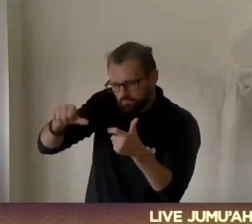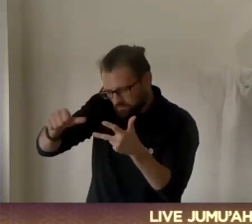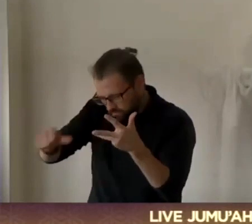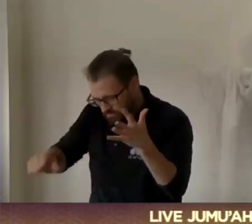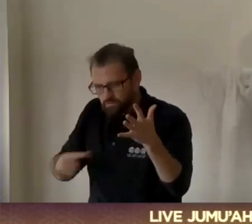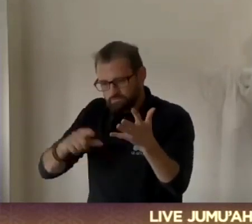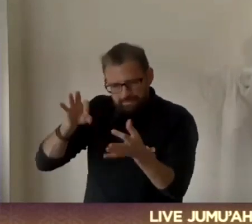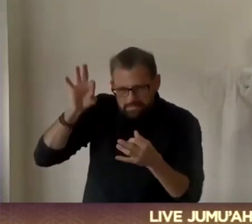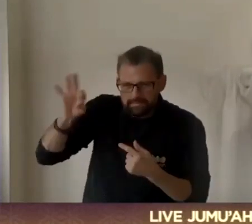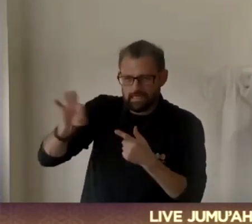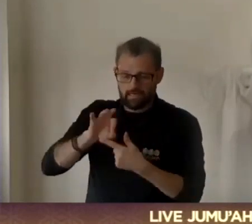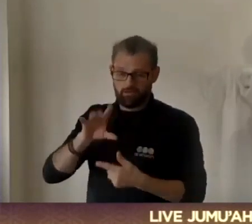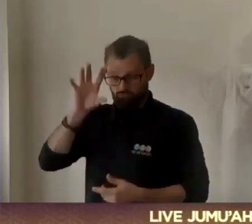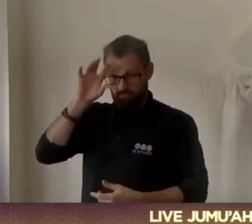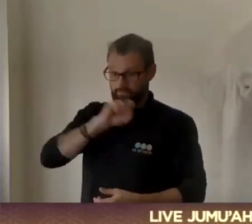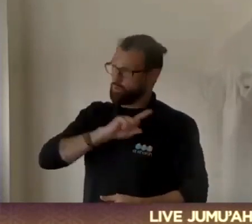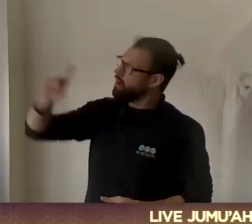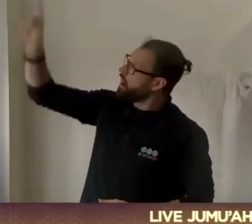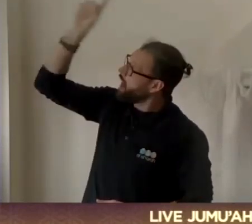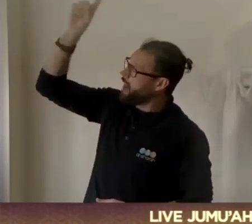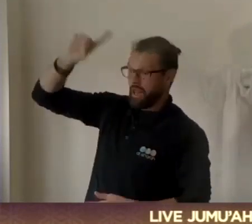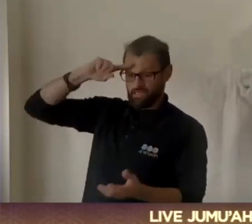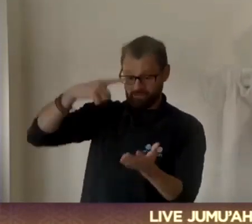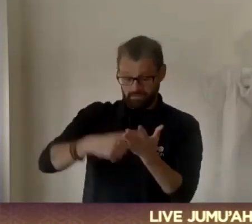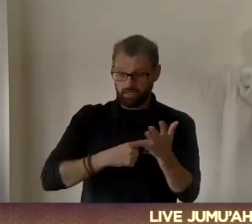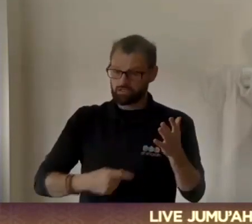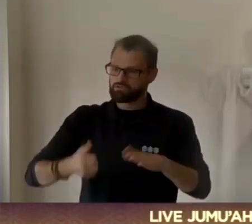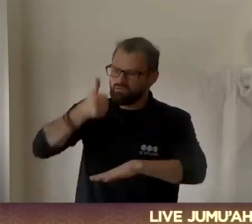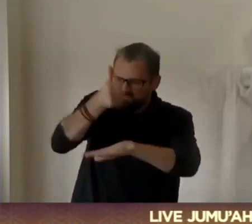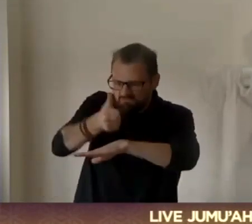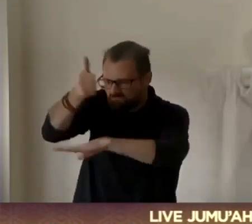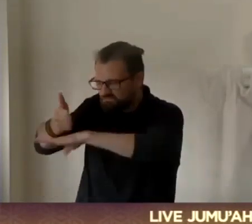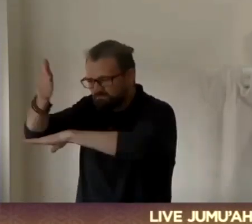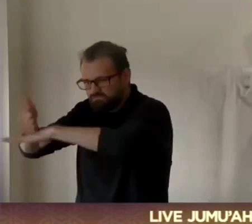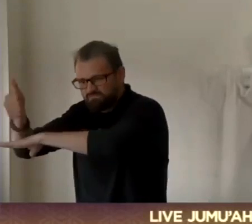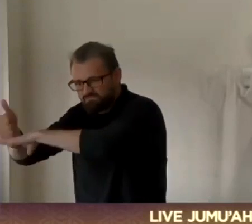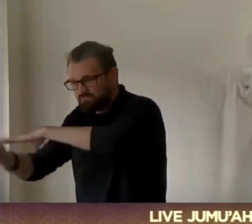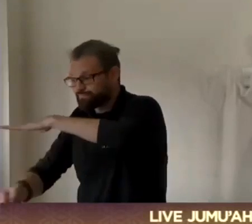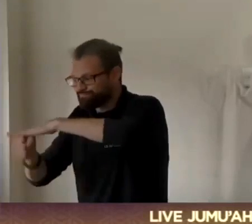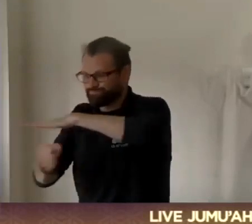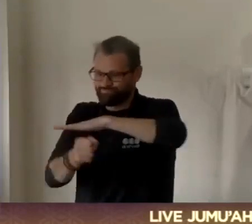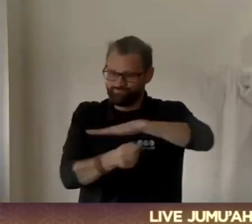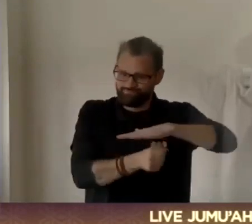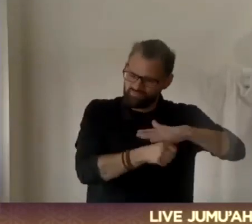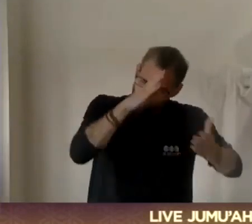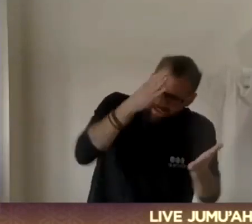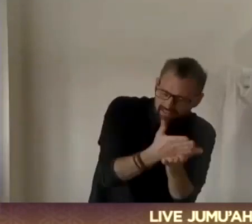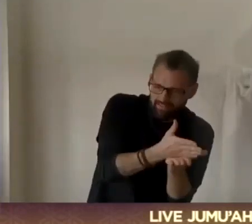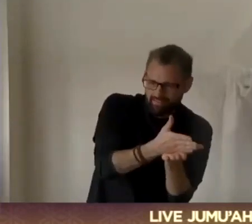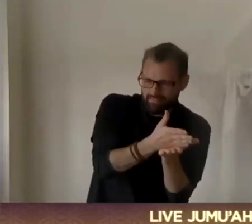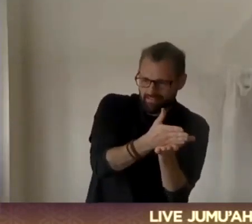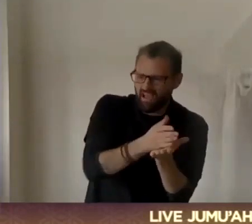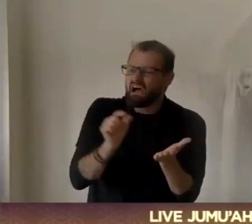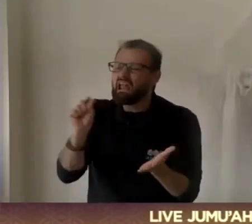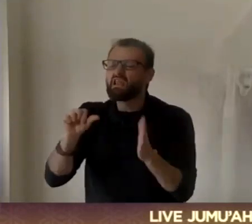realize when Allah decided these are pillars of faith. Wallahi, it is a serious matter. It's not a minor matter. When